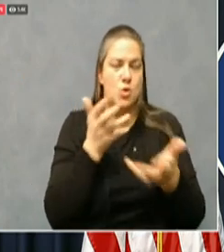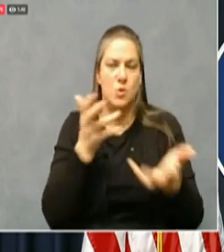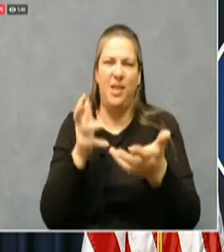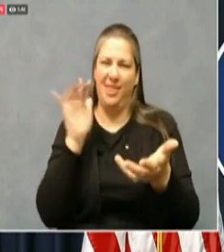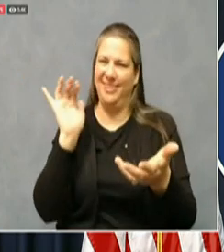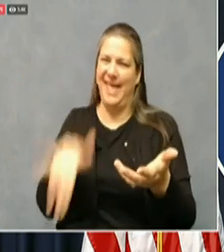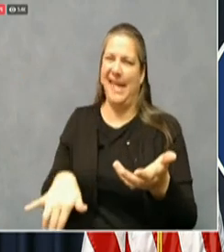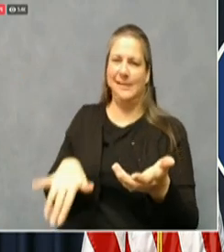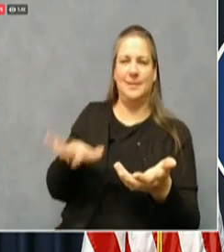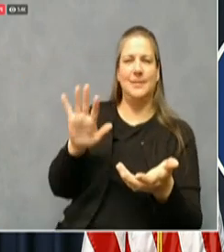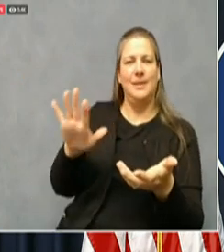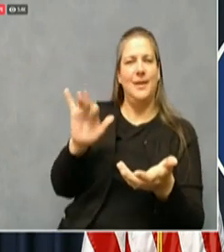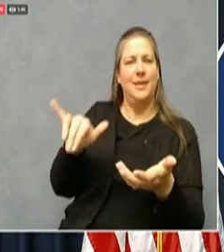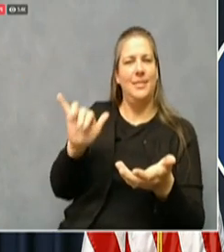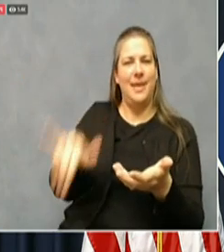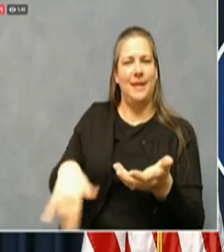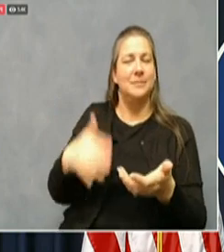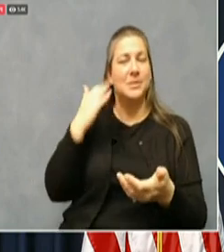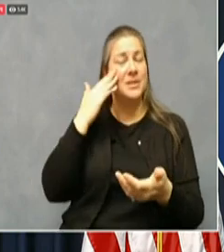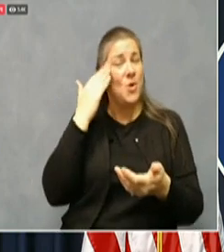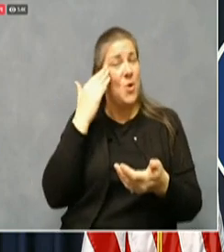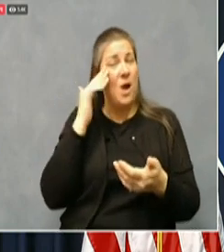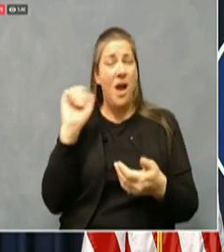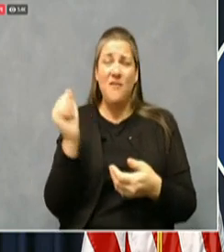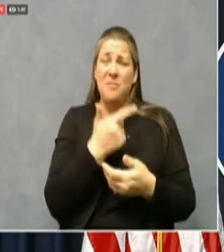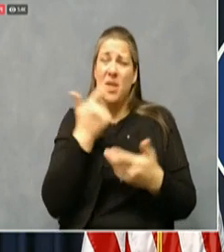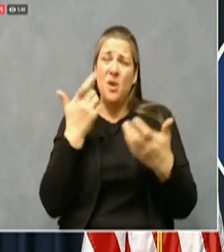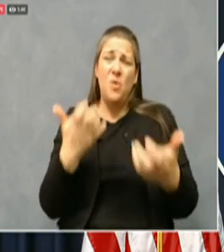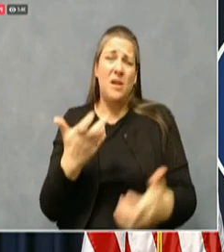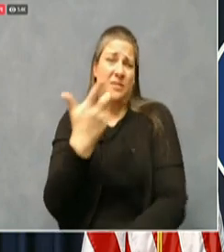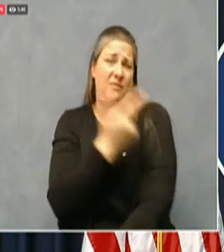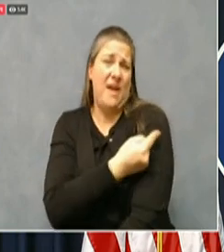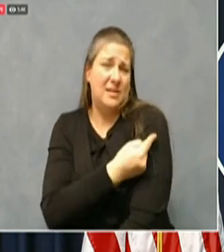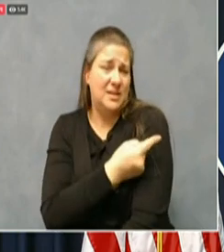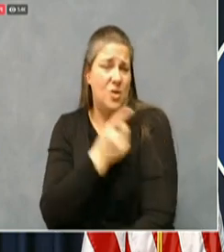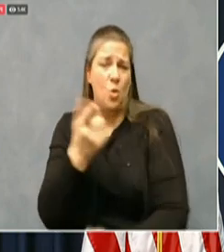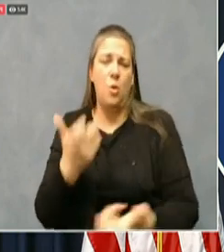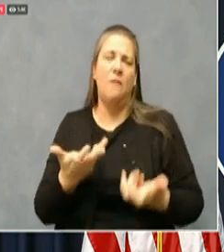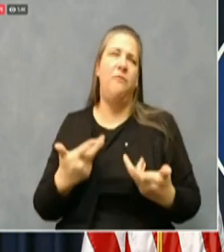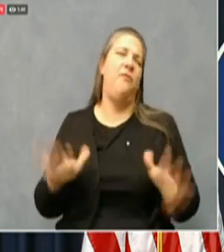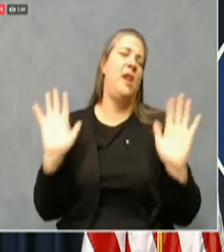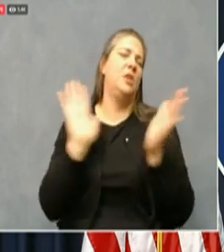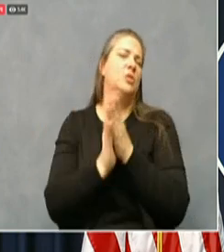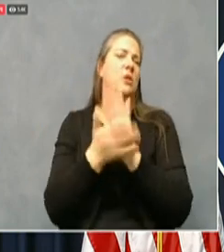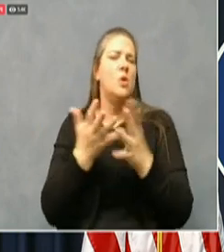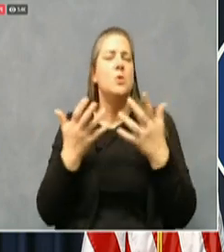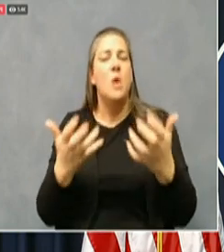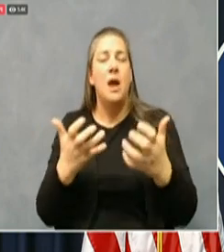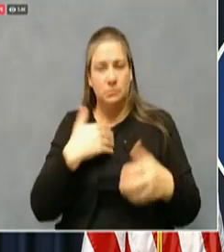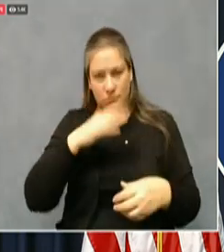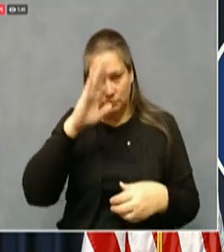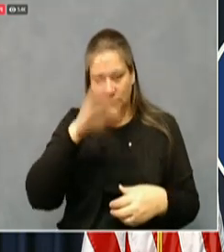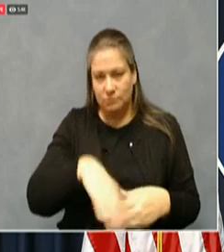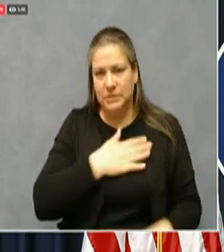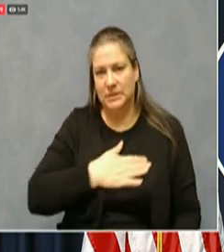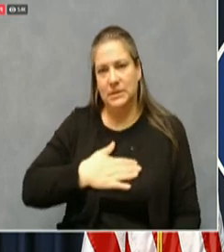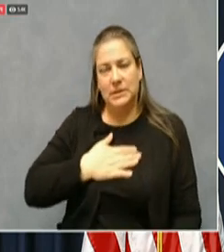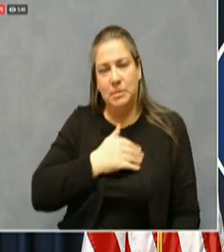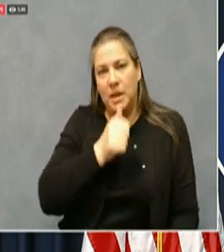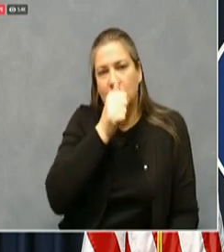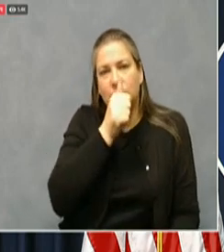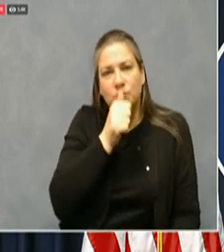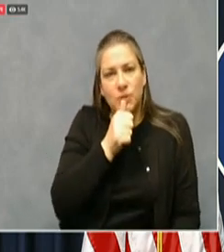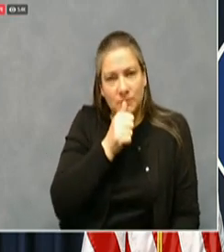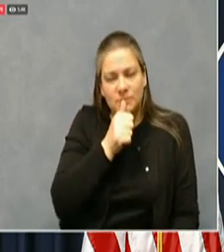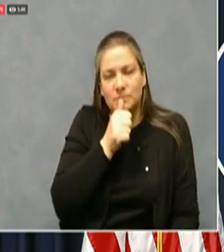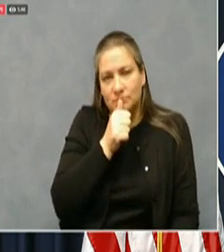wants to get past this and wants to get the vaccine asking for for patients in a very difficult situation. The thing that keeps me up